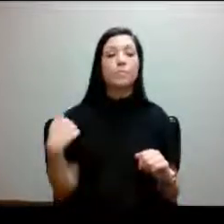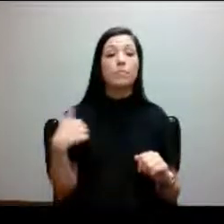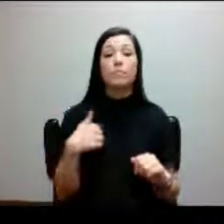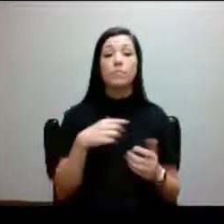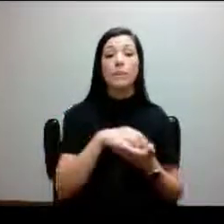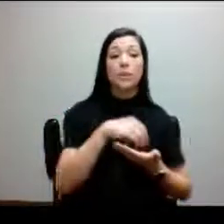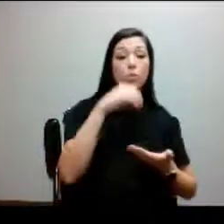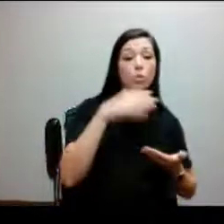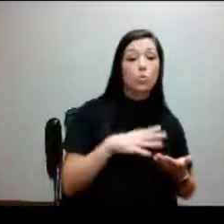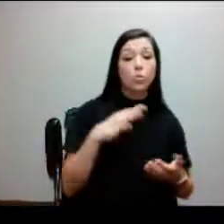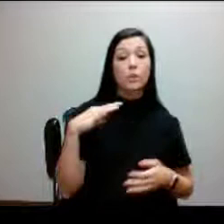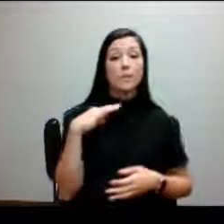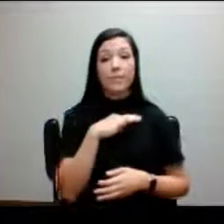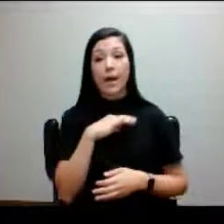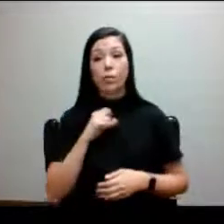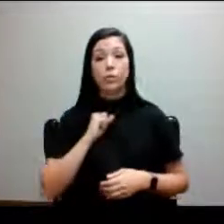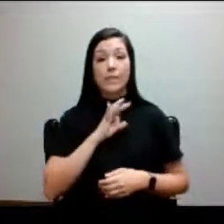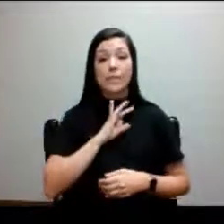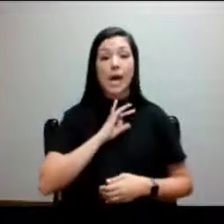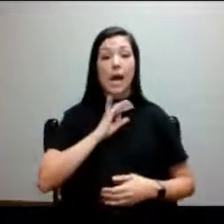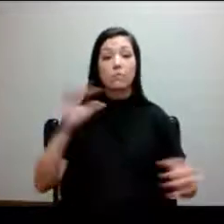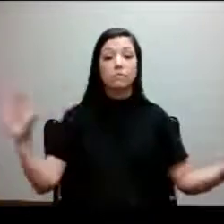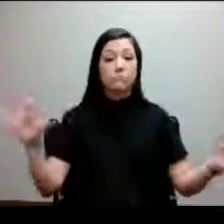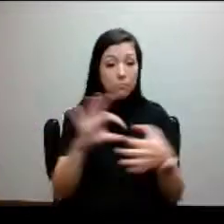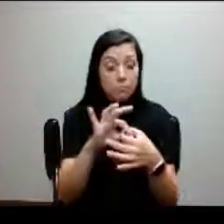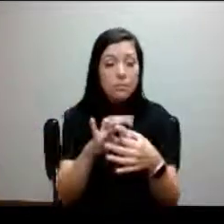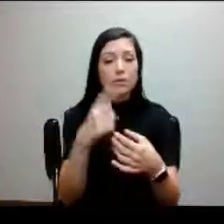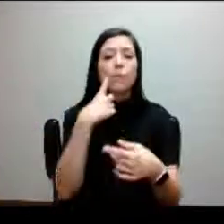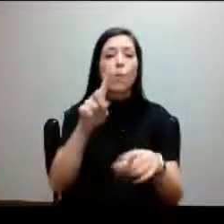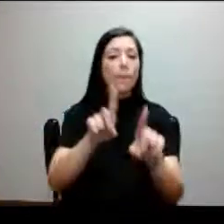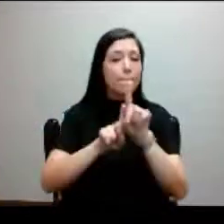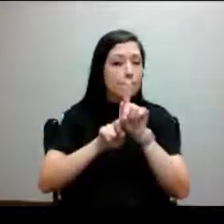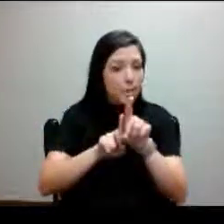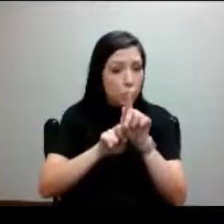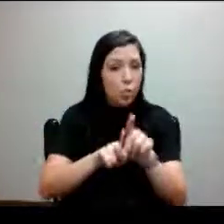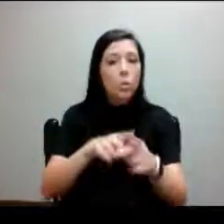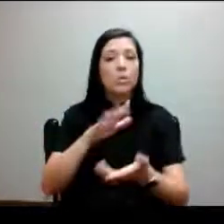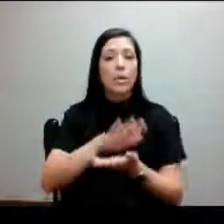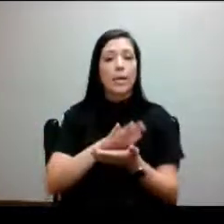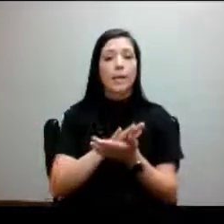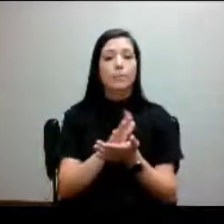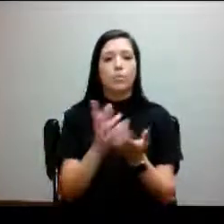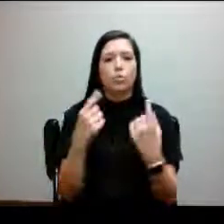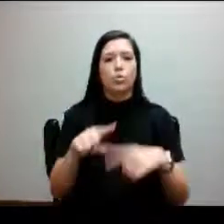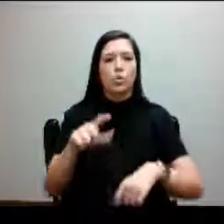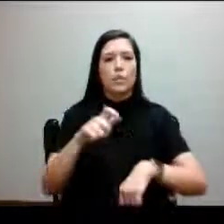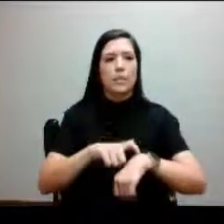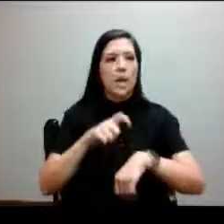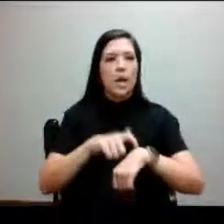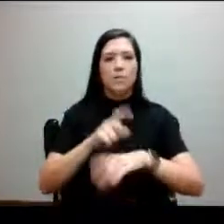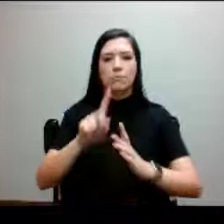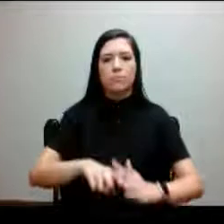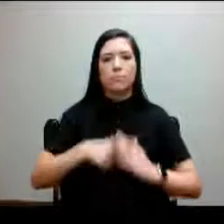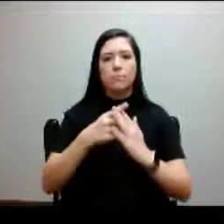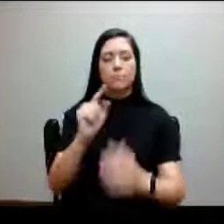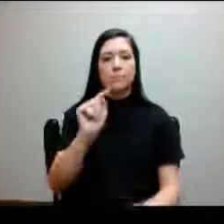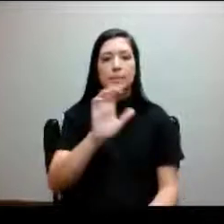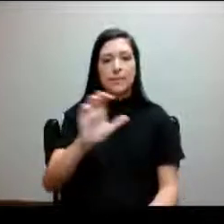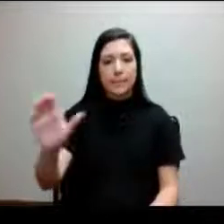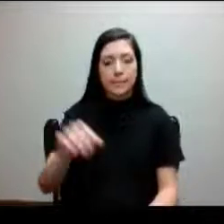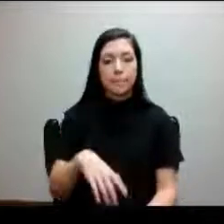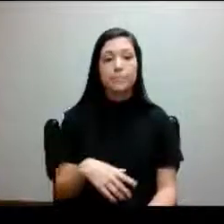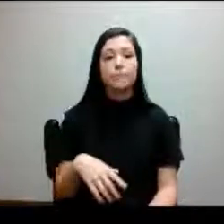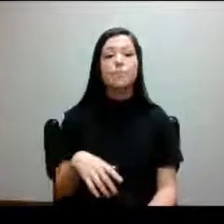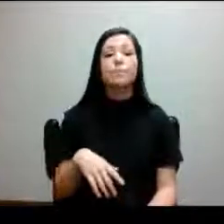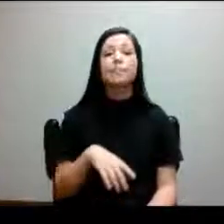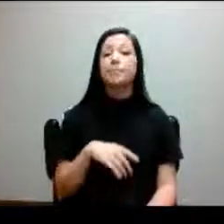and staff that can serve as mentors on campus during their transition to TCC. Another piece of what we do is